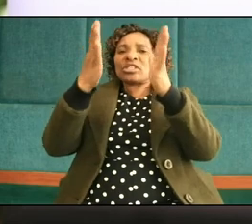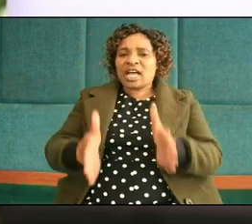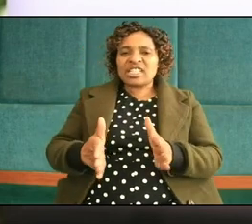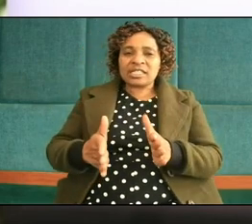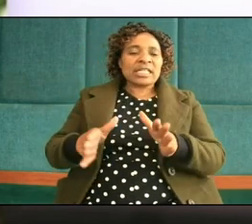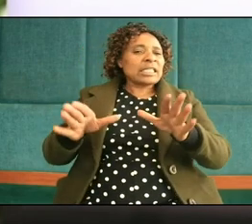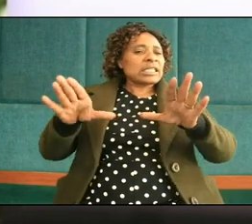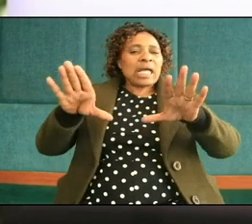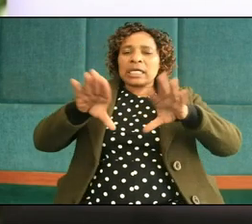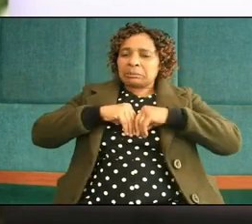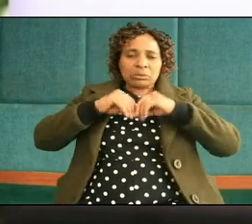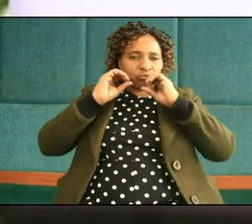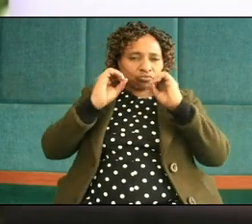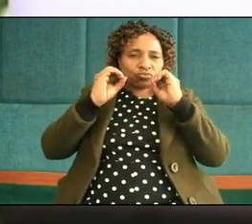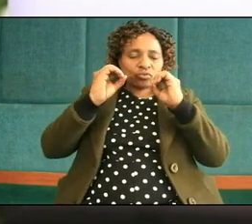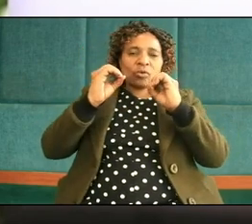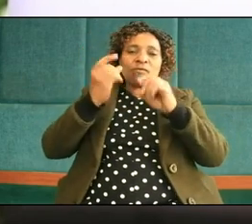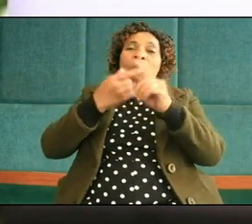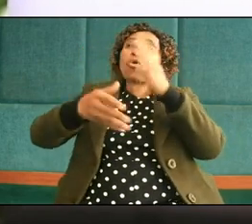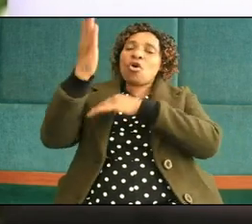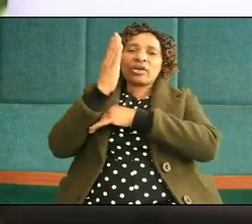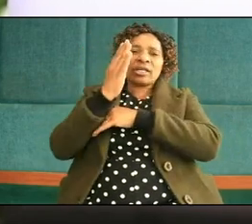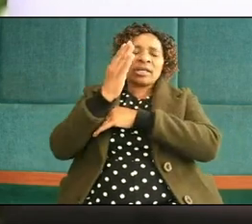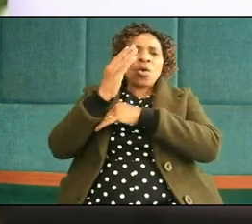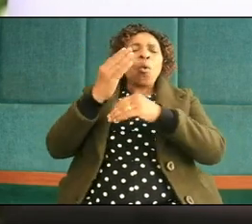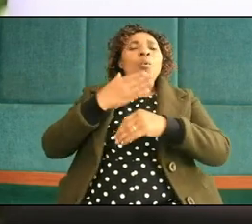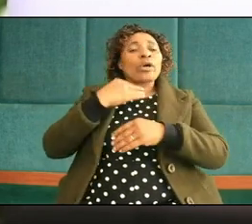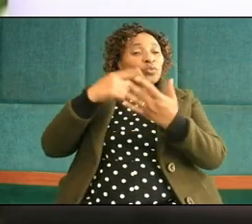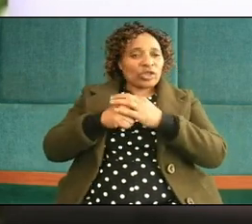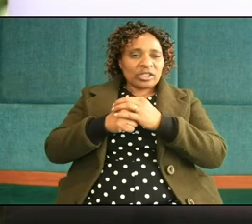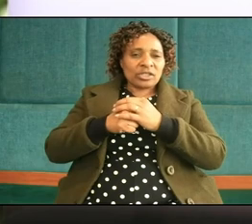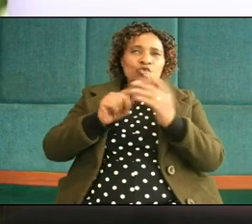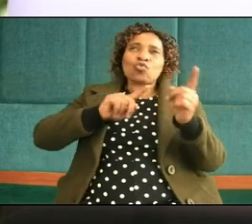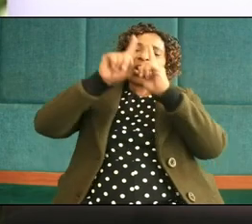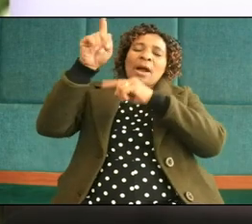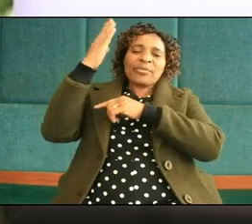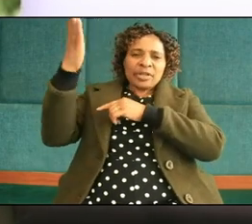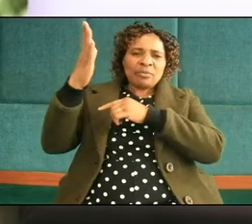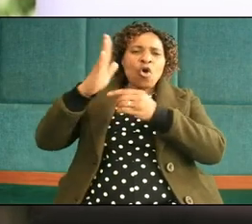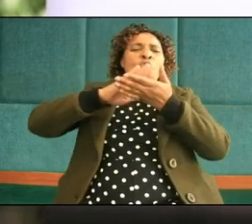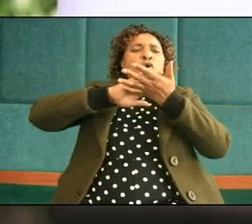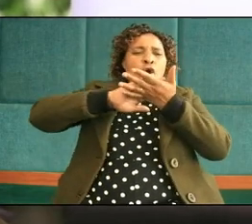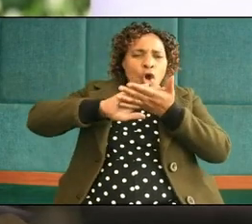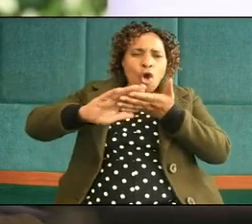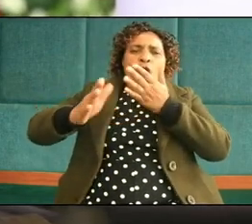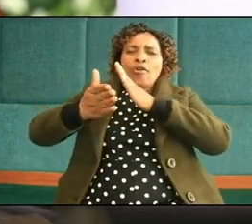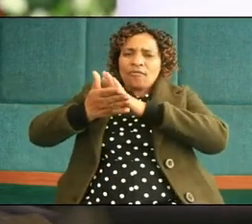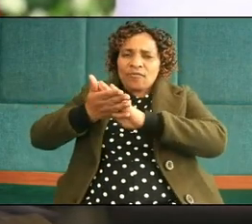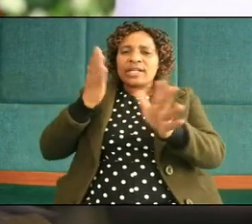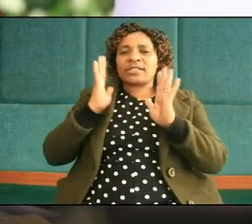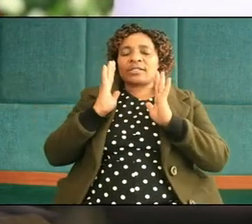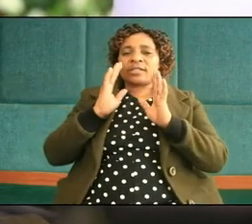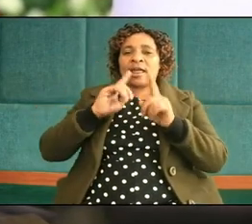accepted by God what he wants from us is to come to him confess and